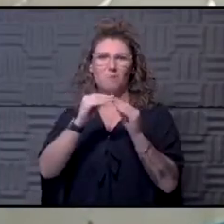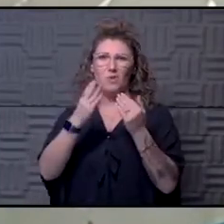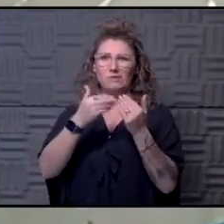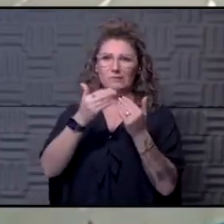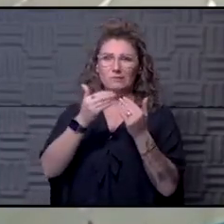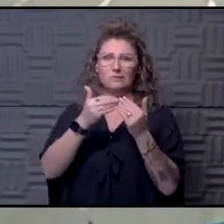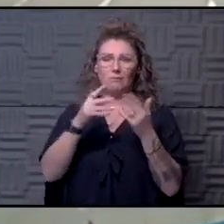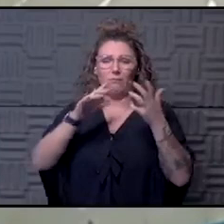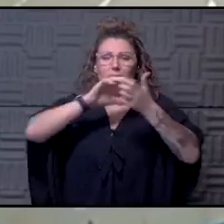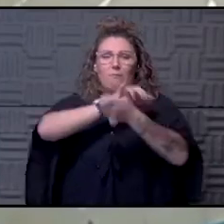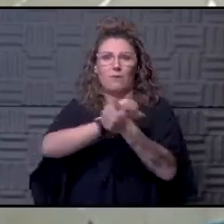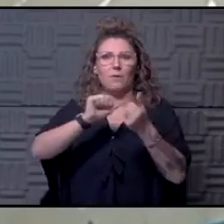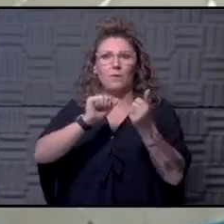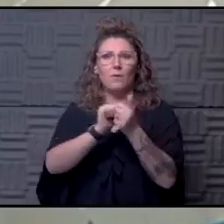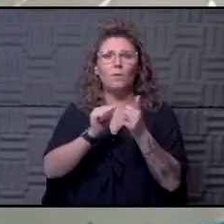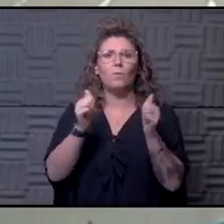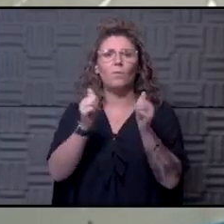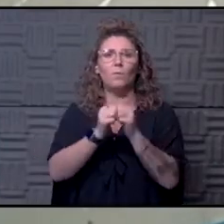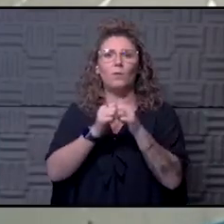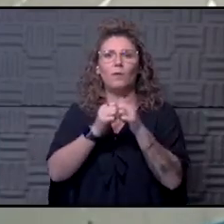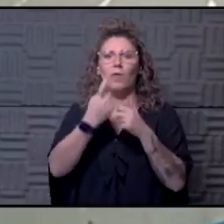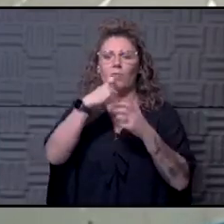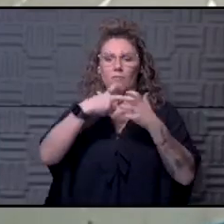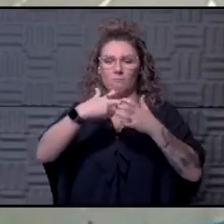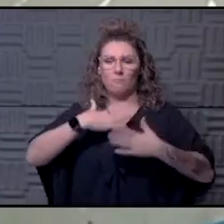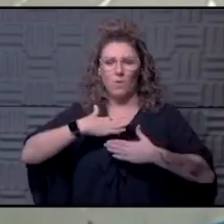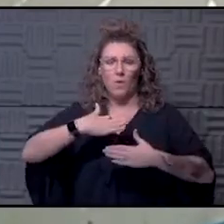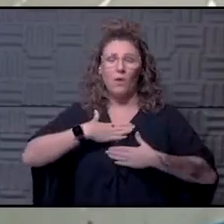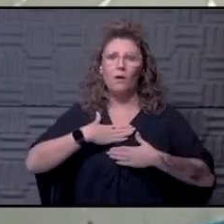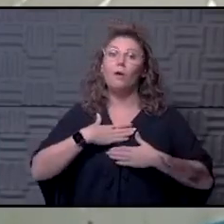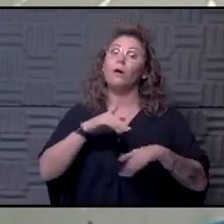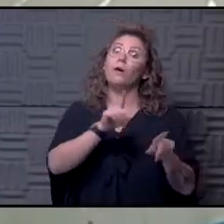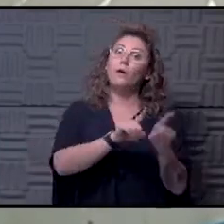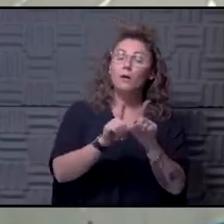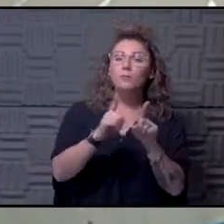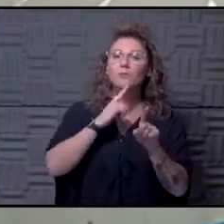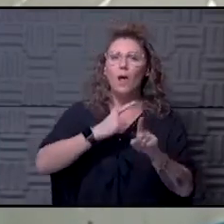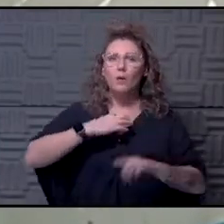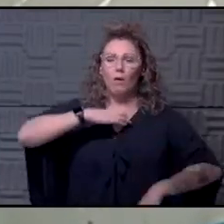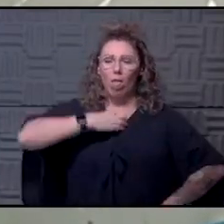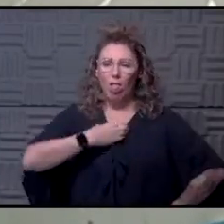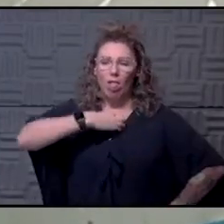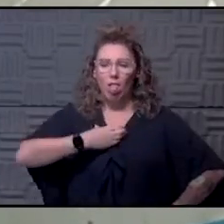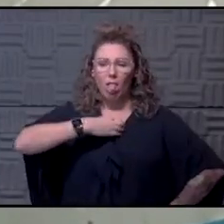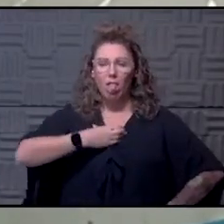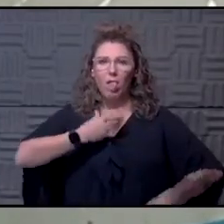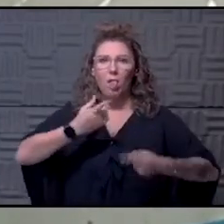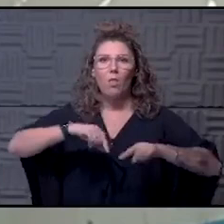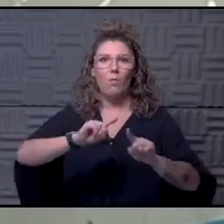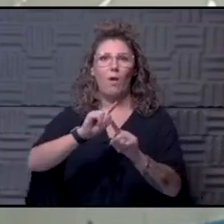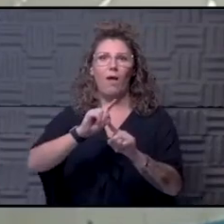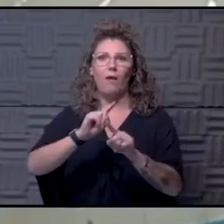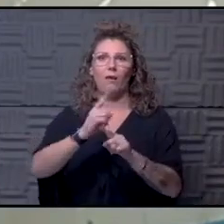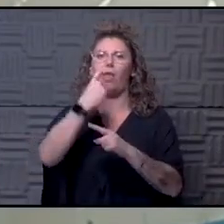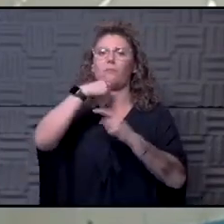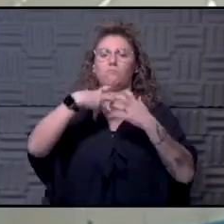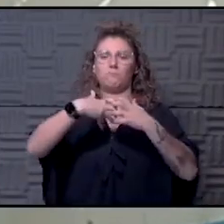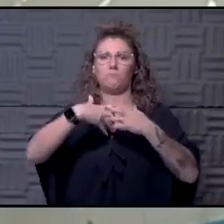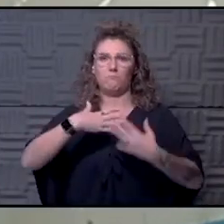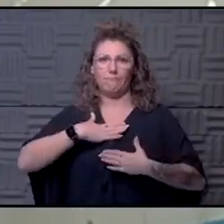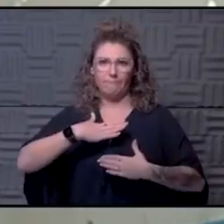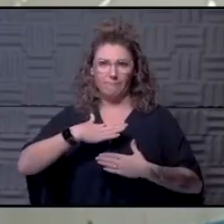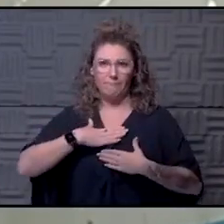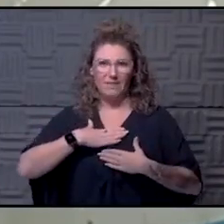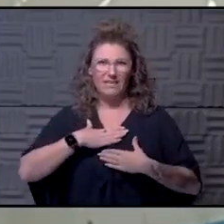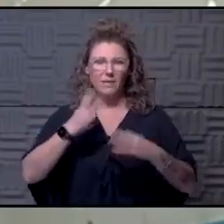the ventilator too. Plus I was coughing against it, you know, while I was under the ventilator and that more than